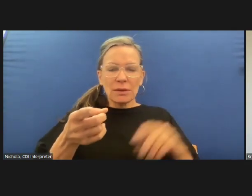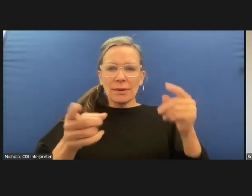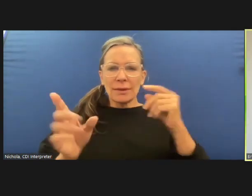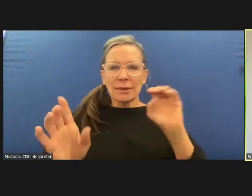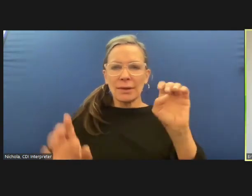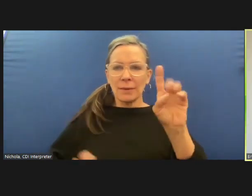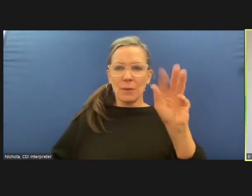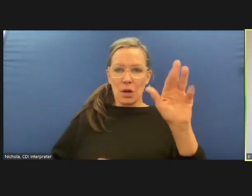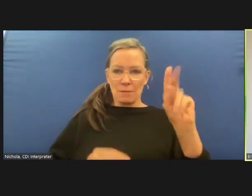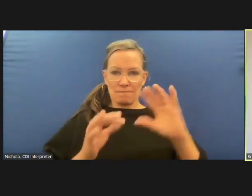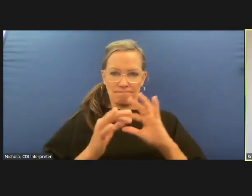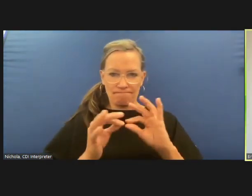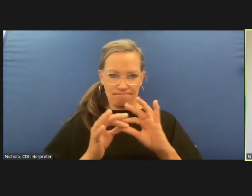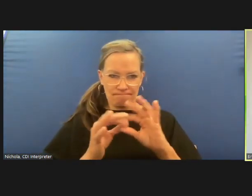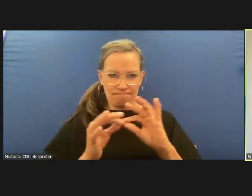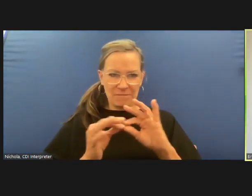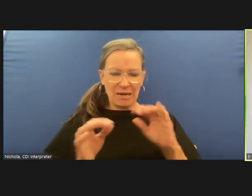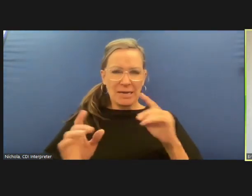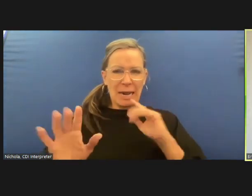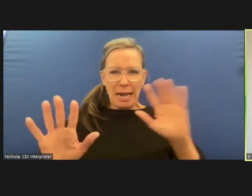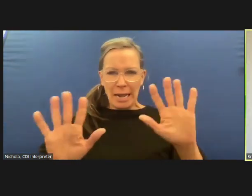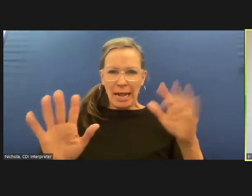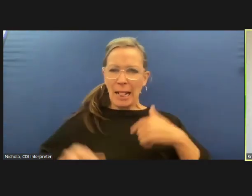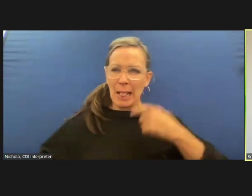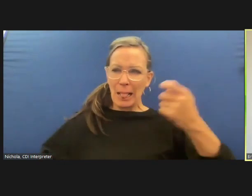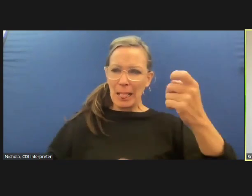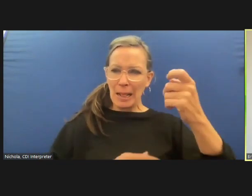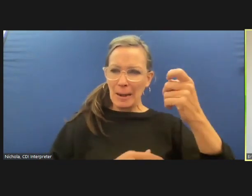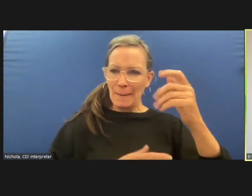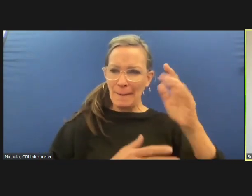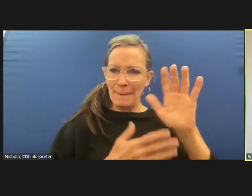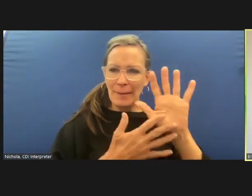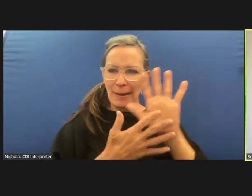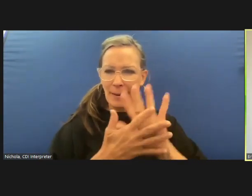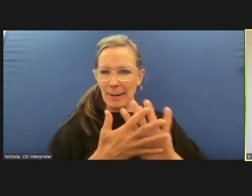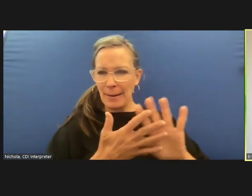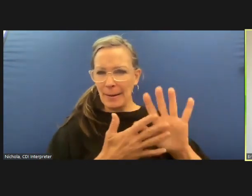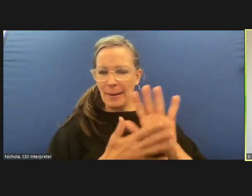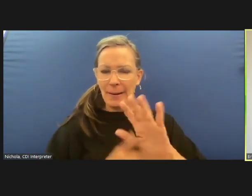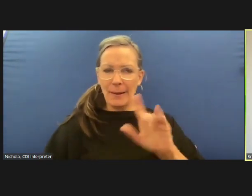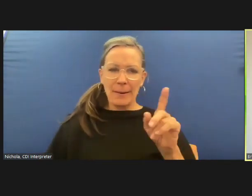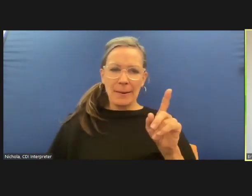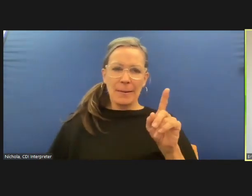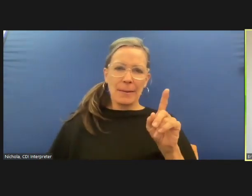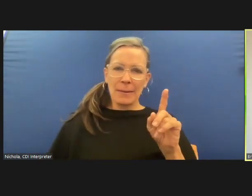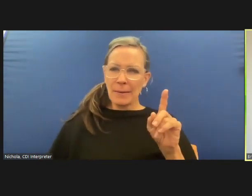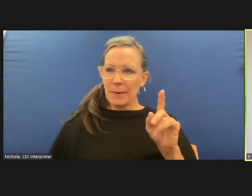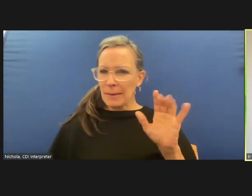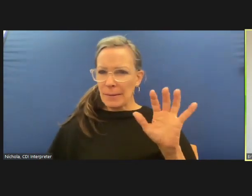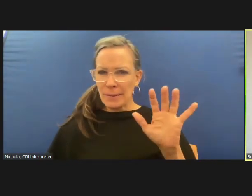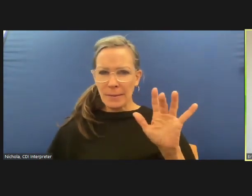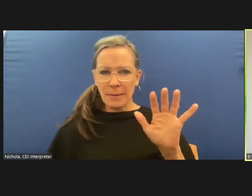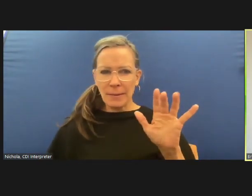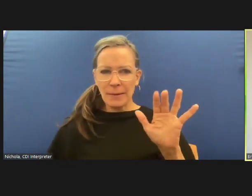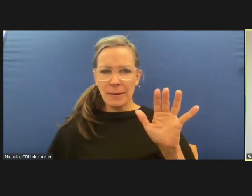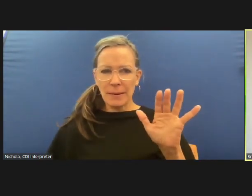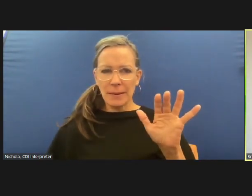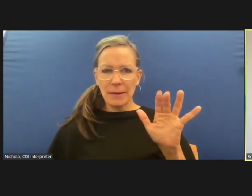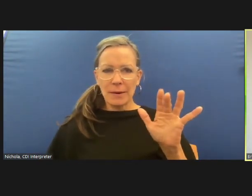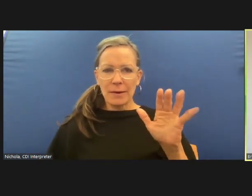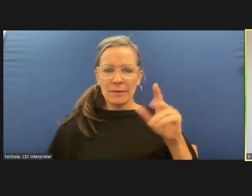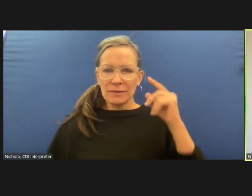yes i'm sorry there's something going on with your sound i i won't even try to explain um